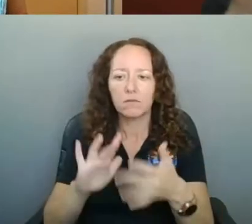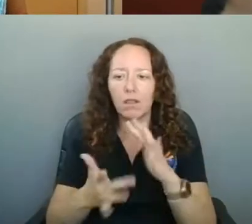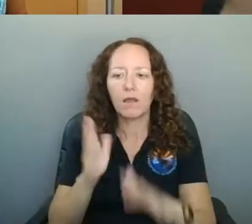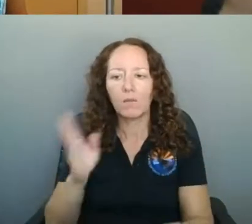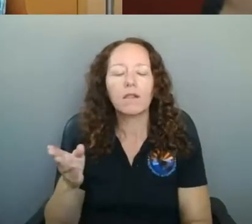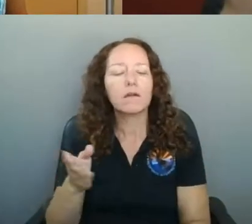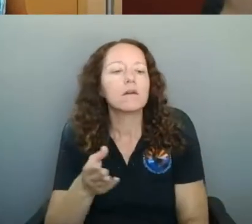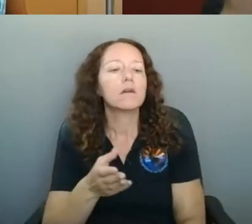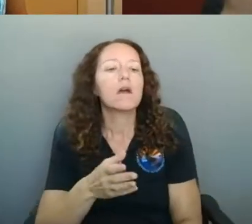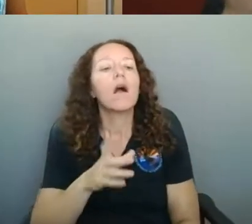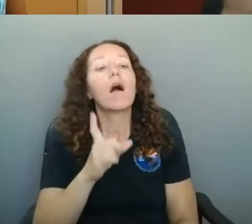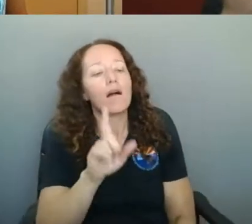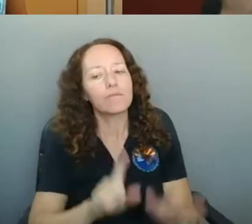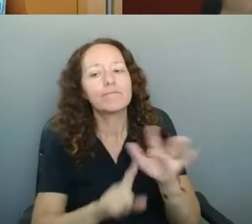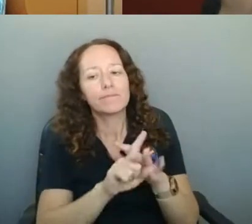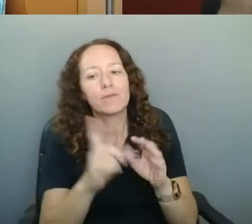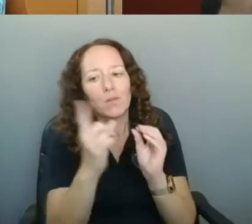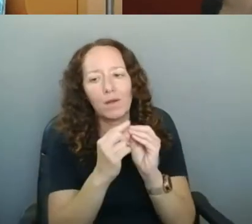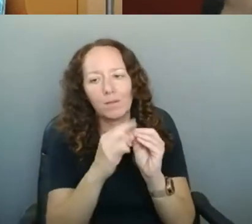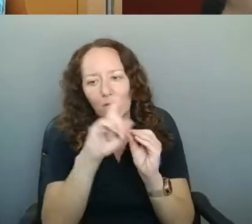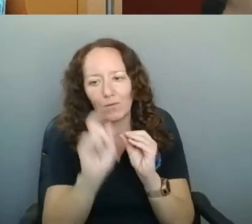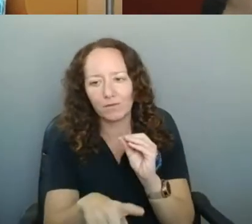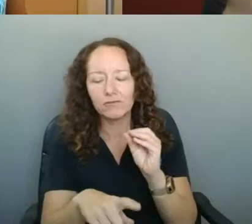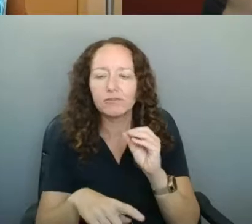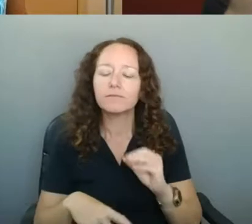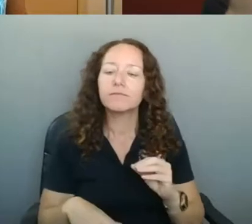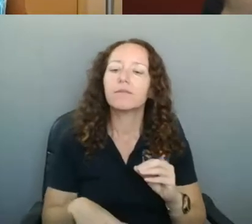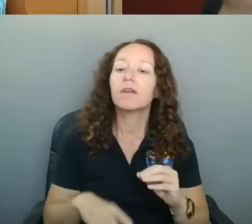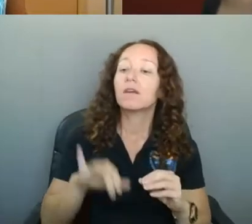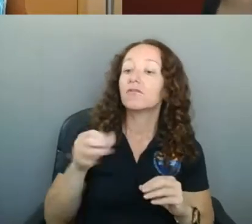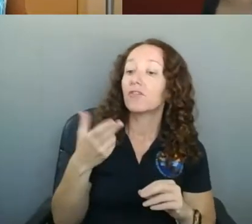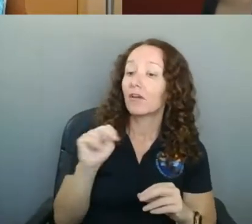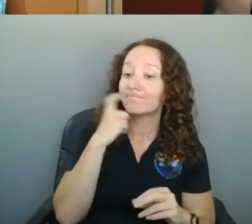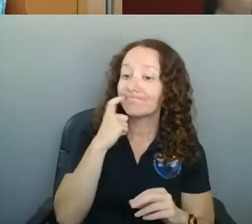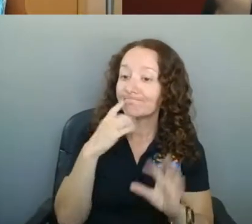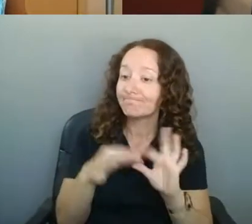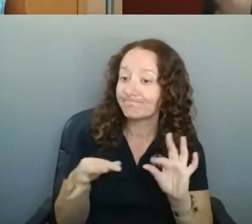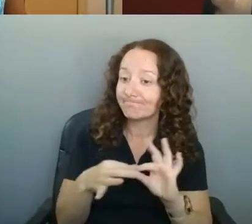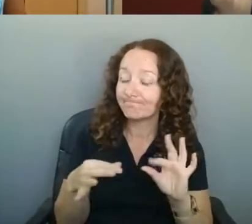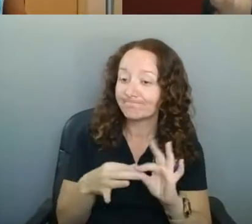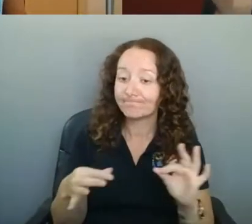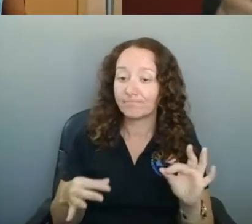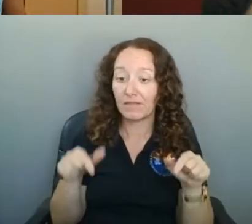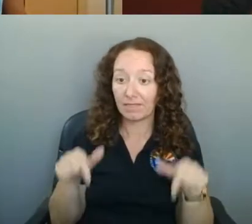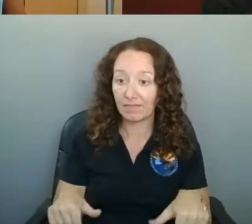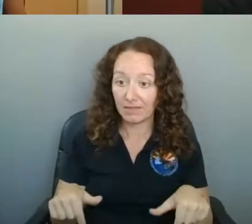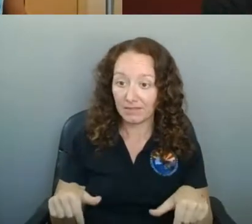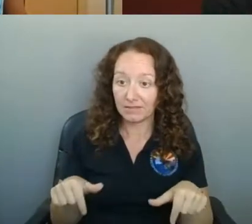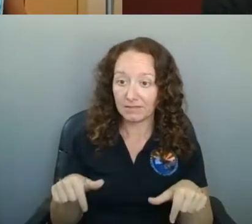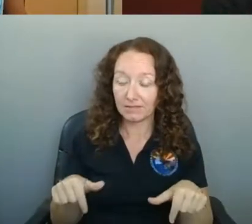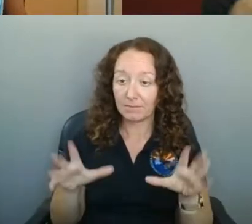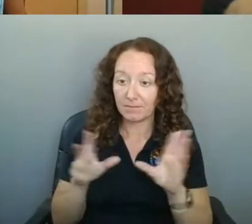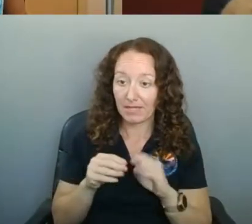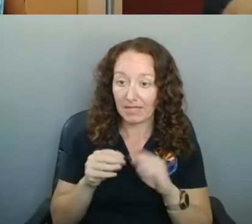But before we do that, John was just mentioning that the link for this virtual town